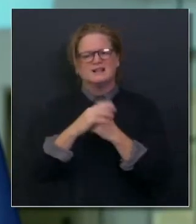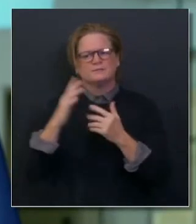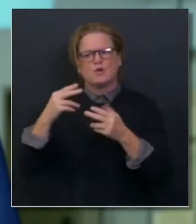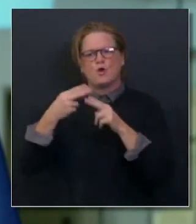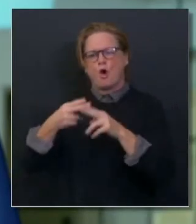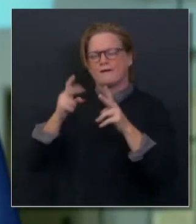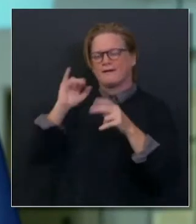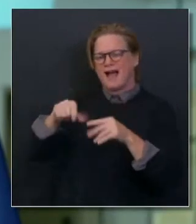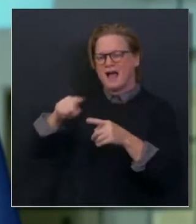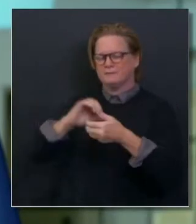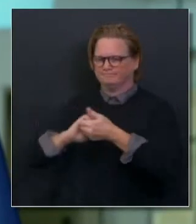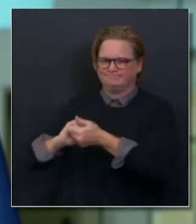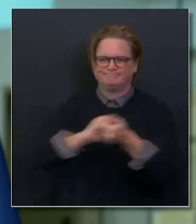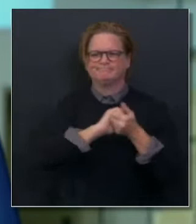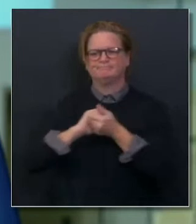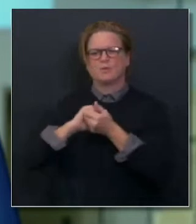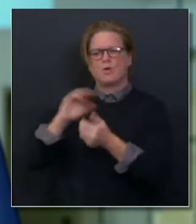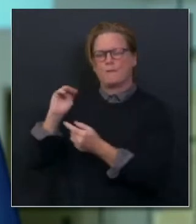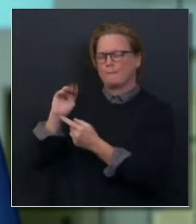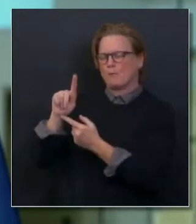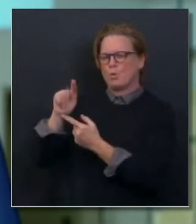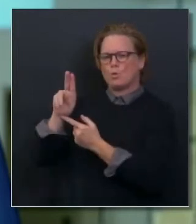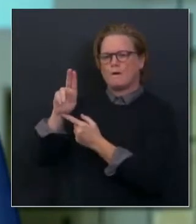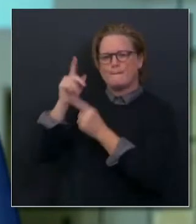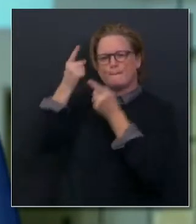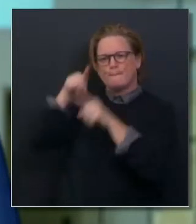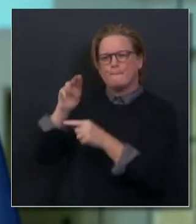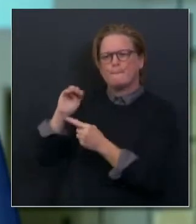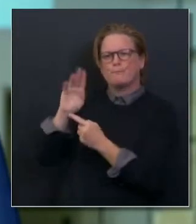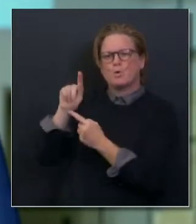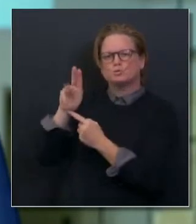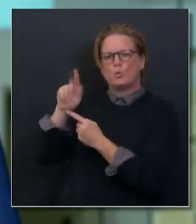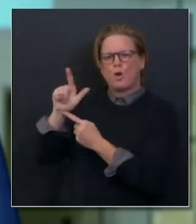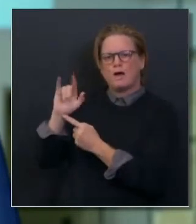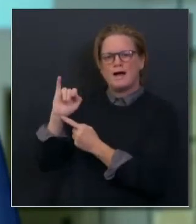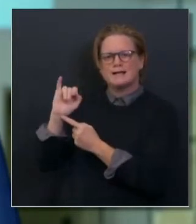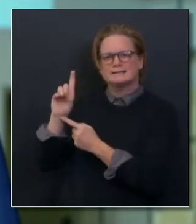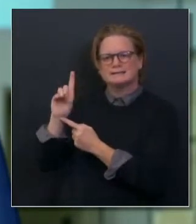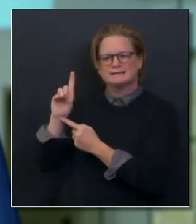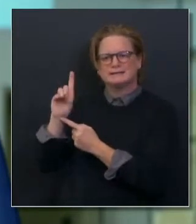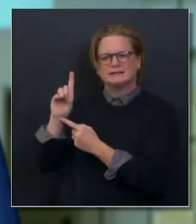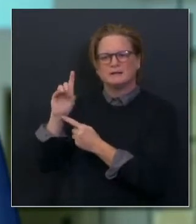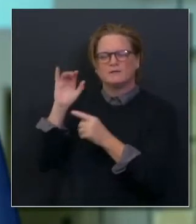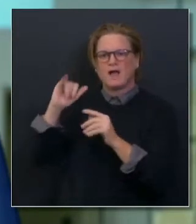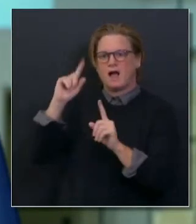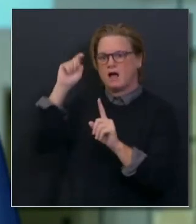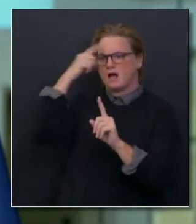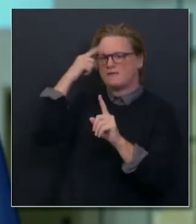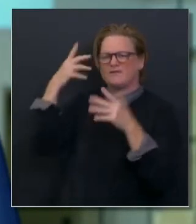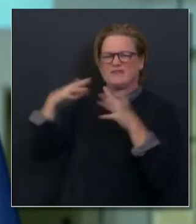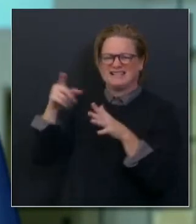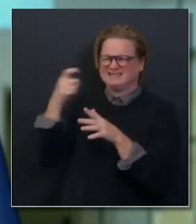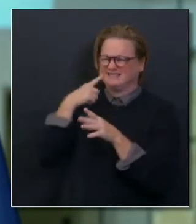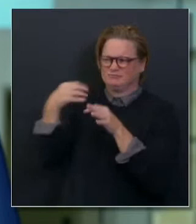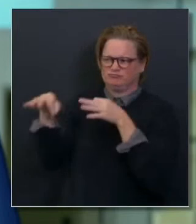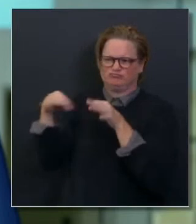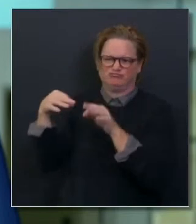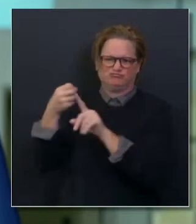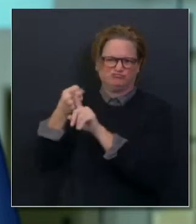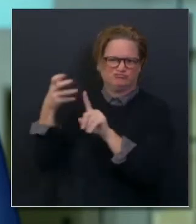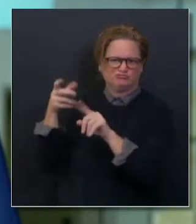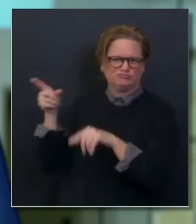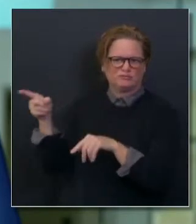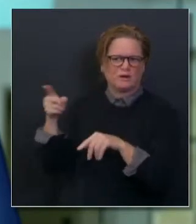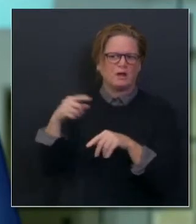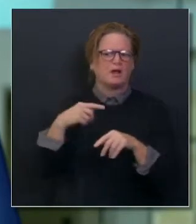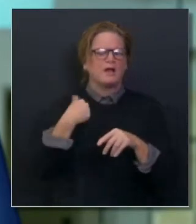side, we have these federal resources that, as the governor laid out, we've been requesting primarily around staff. This also goes for